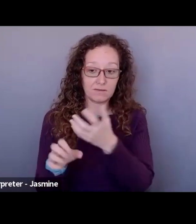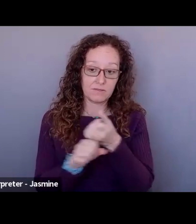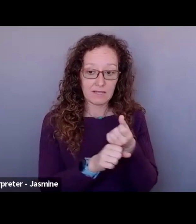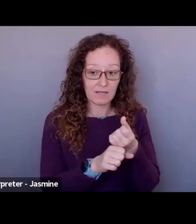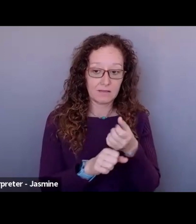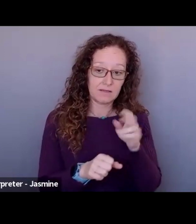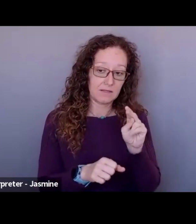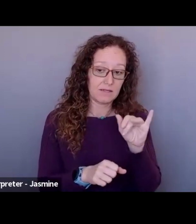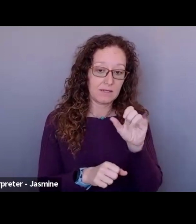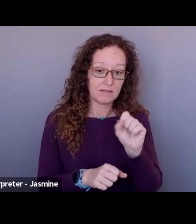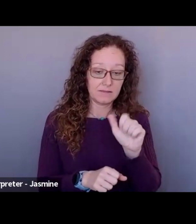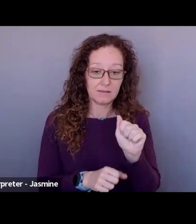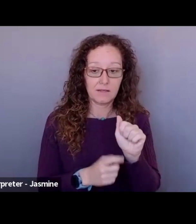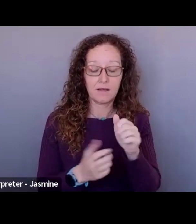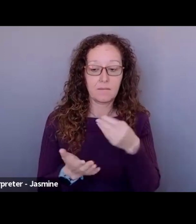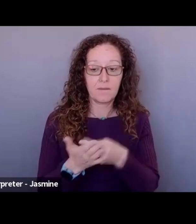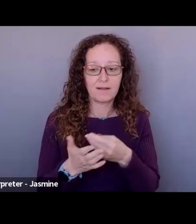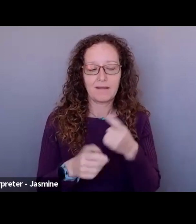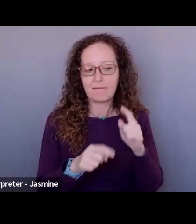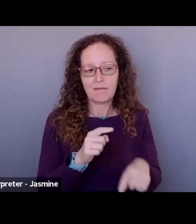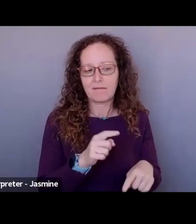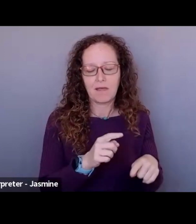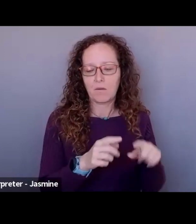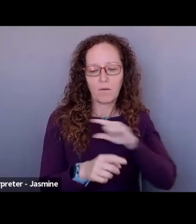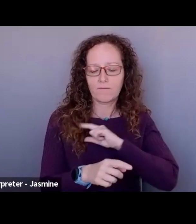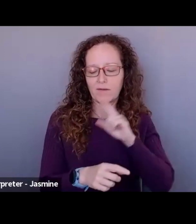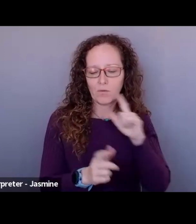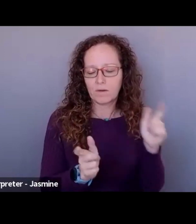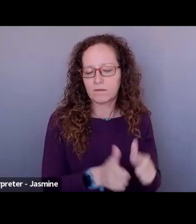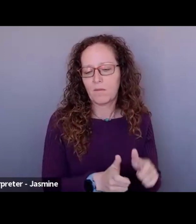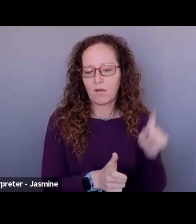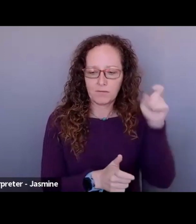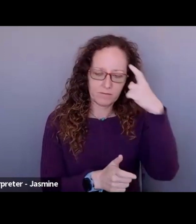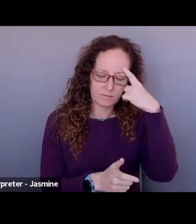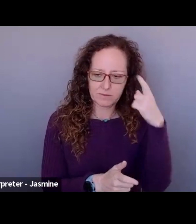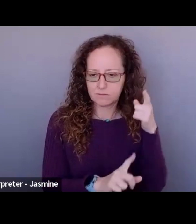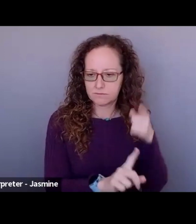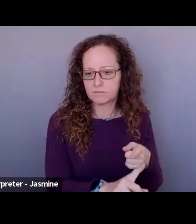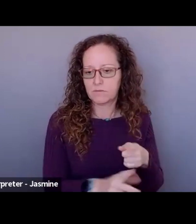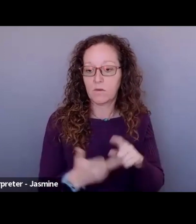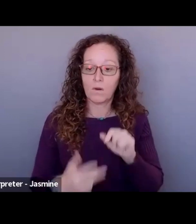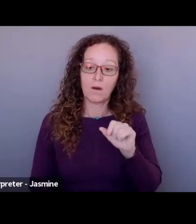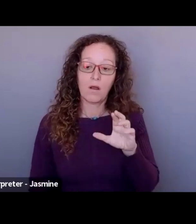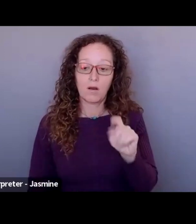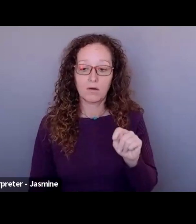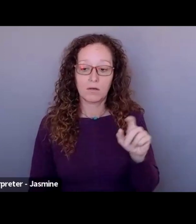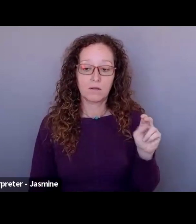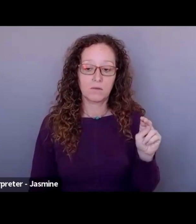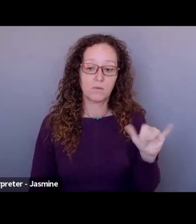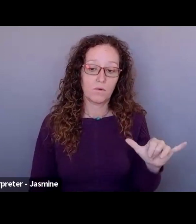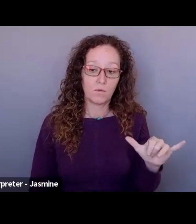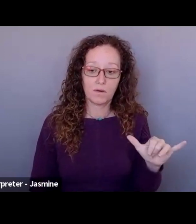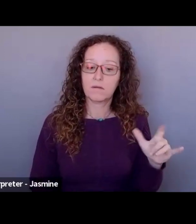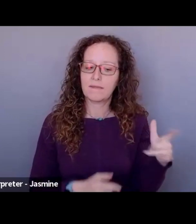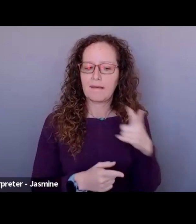ones. There's also art, New York, which has some small grants that might help you. So I'd look at all those